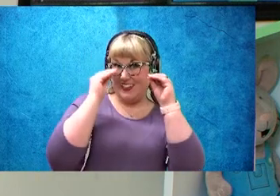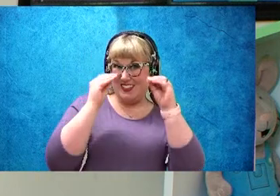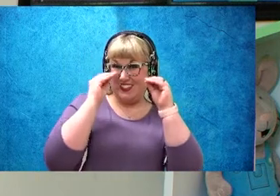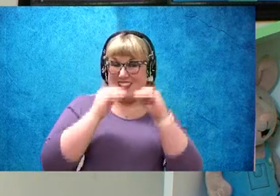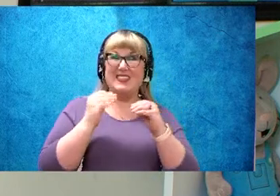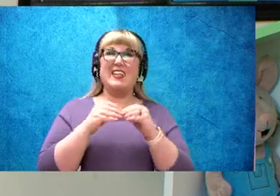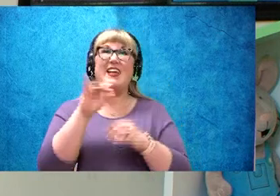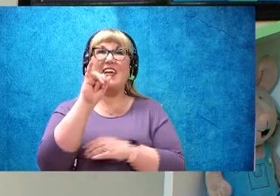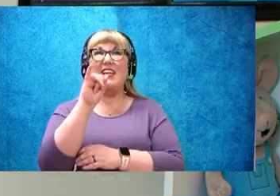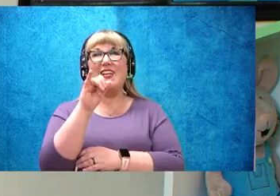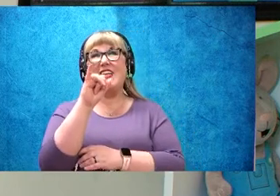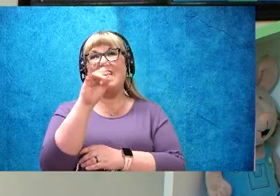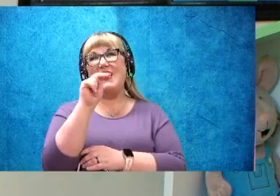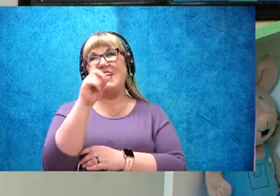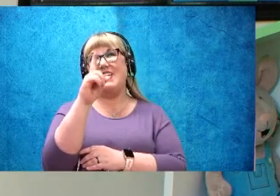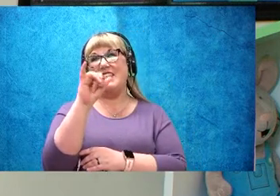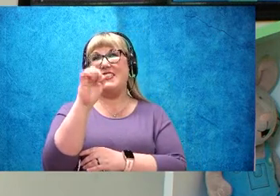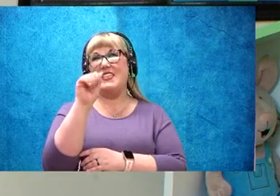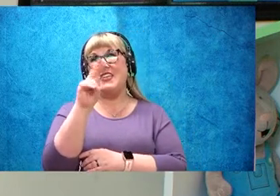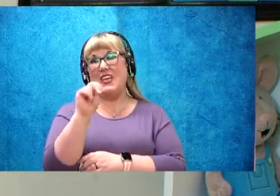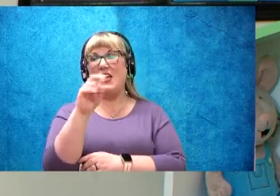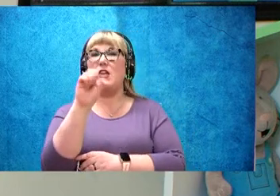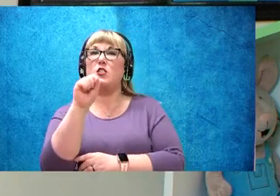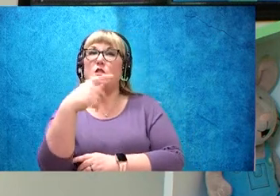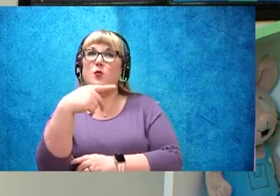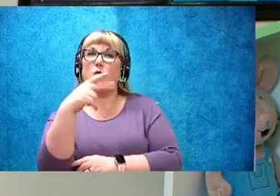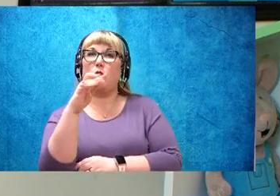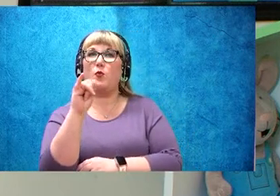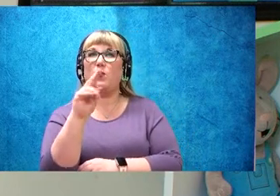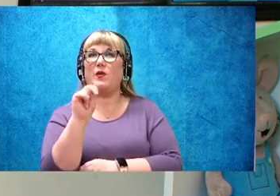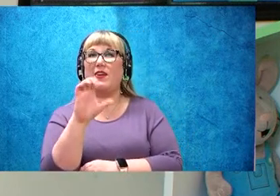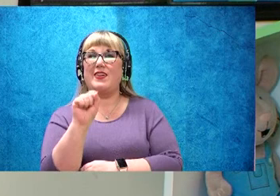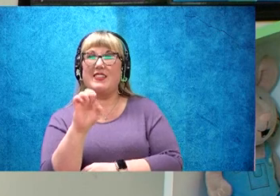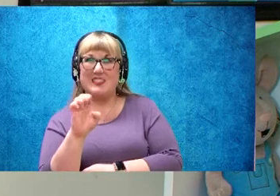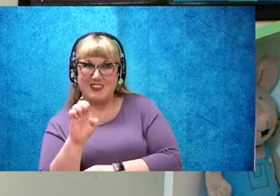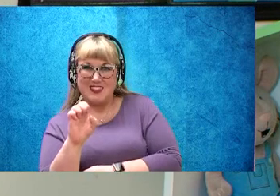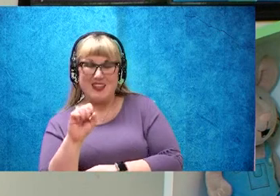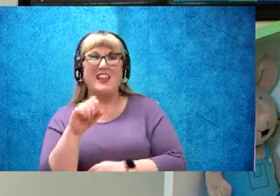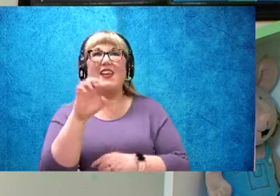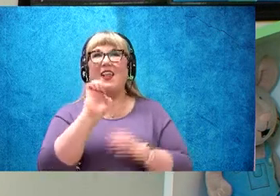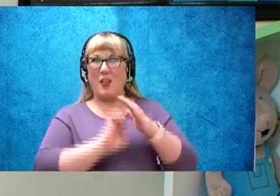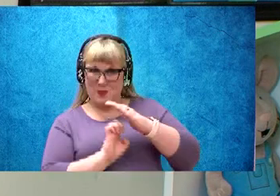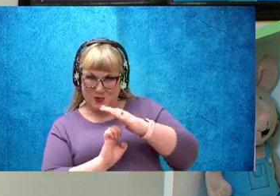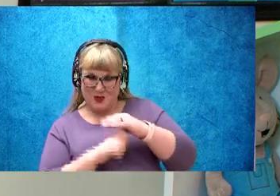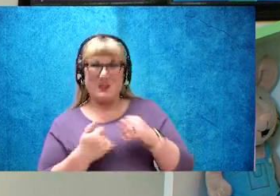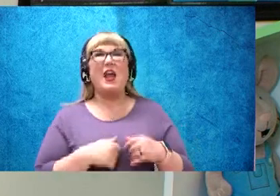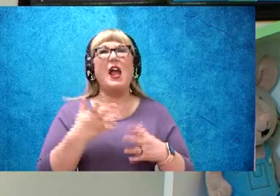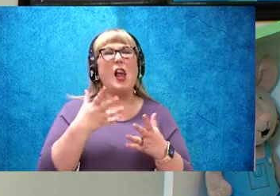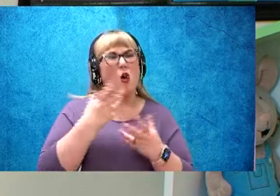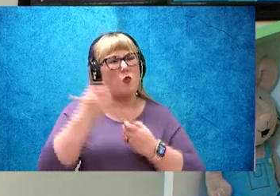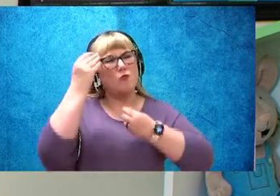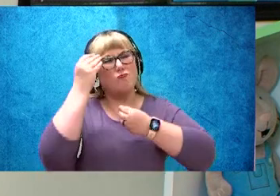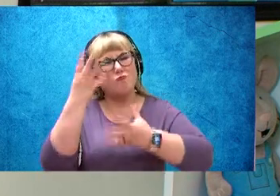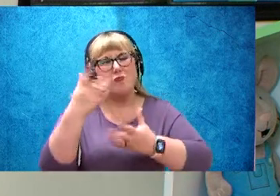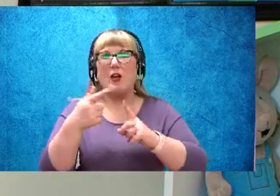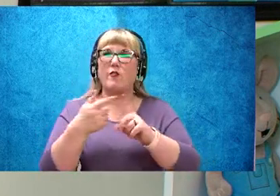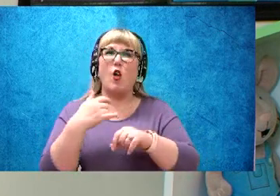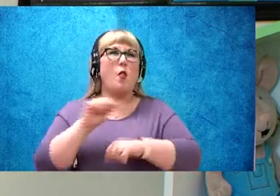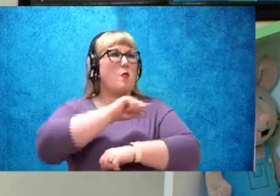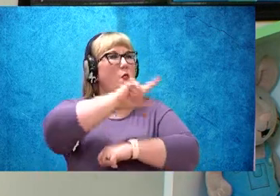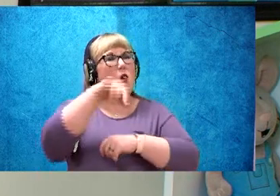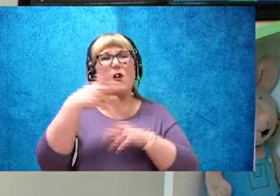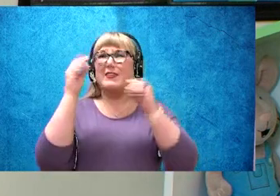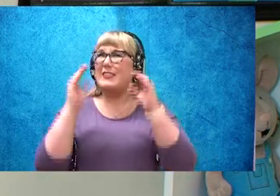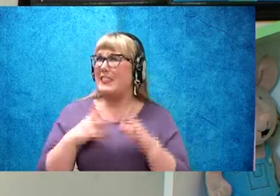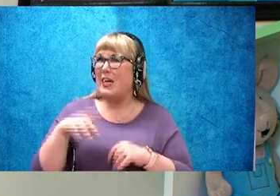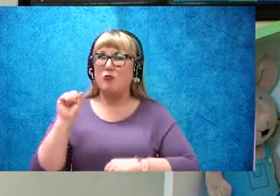Elementary School. Before we begin, I just want to say to you from all of your teachers, principals, and all of the school staff that we